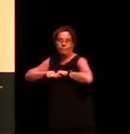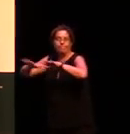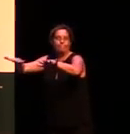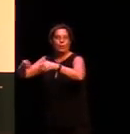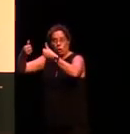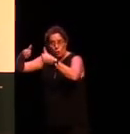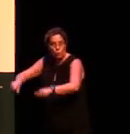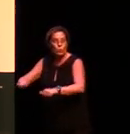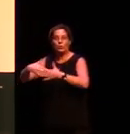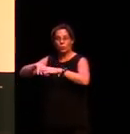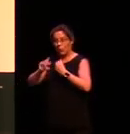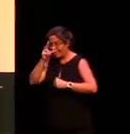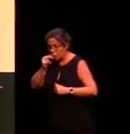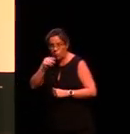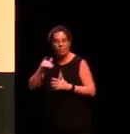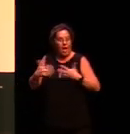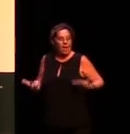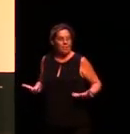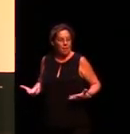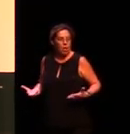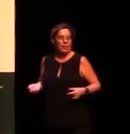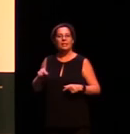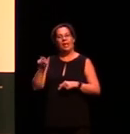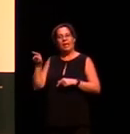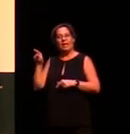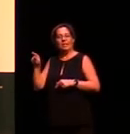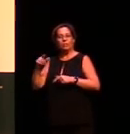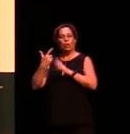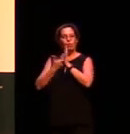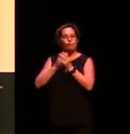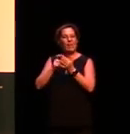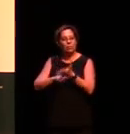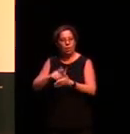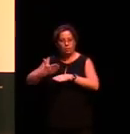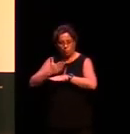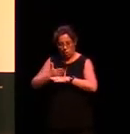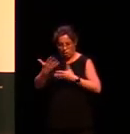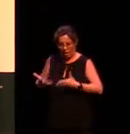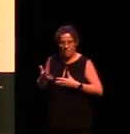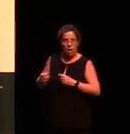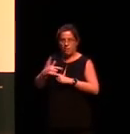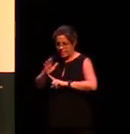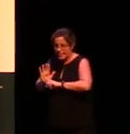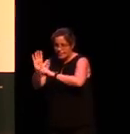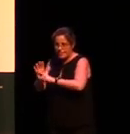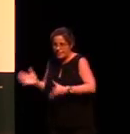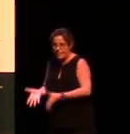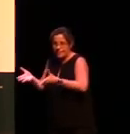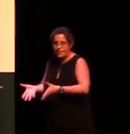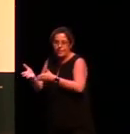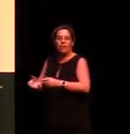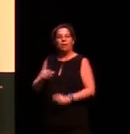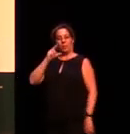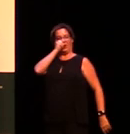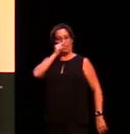Rachel's work on that has led off down a whole lot of new directions that you can only begin to follow when you've got young, fluent